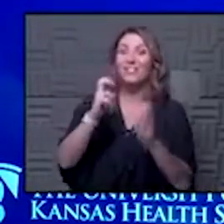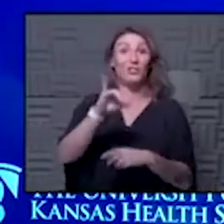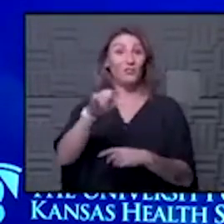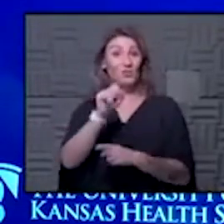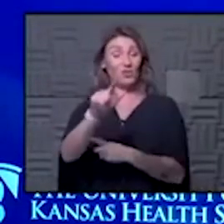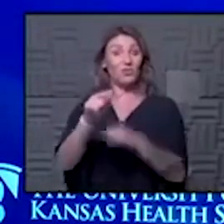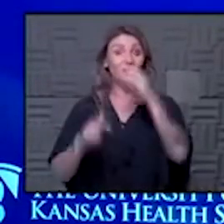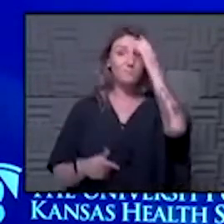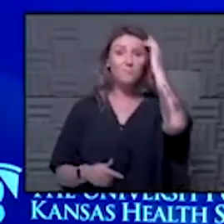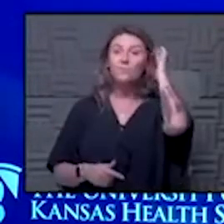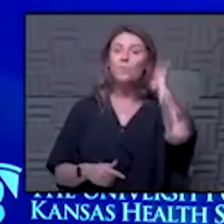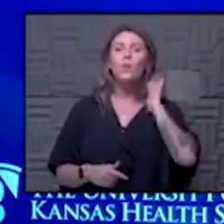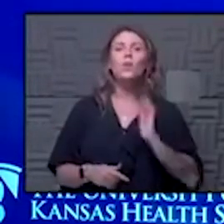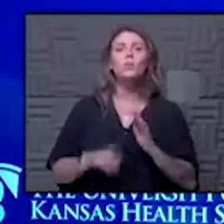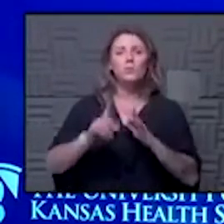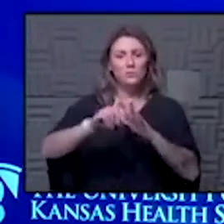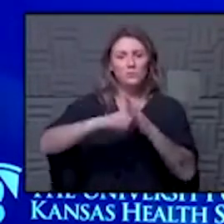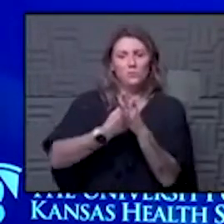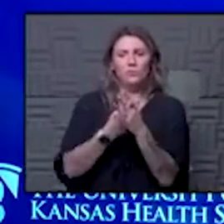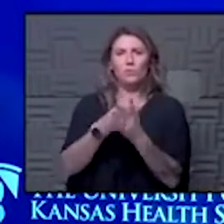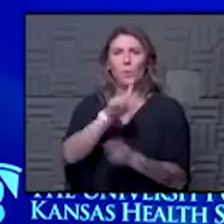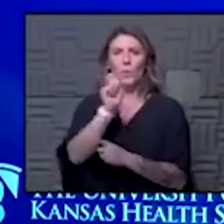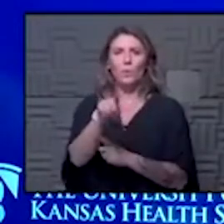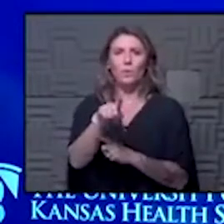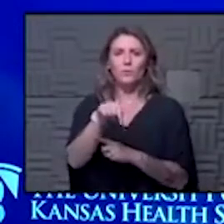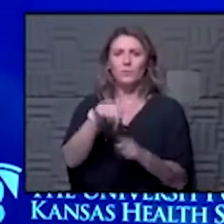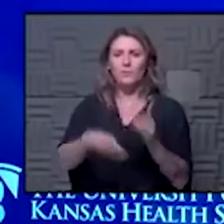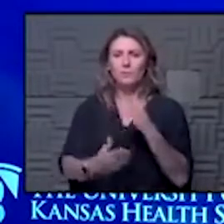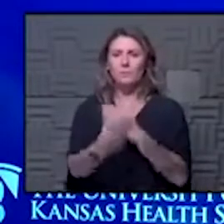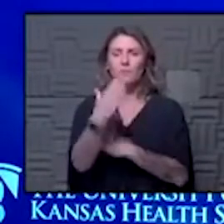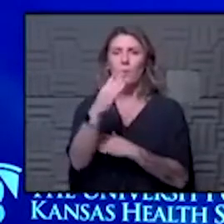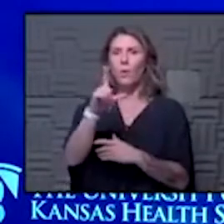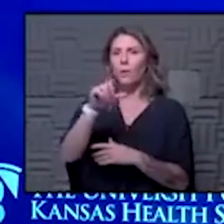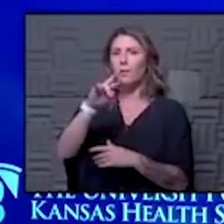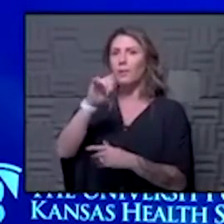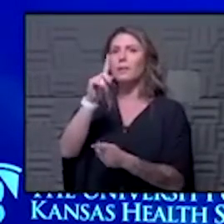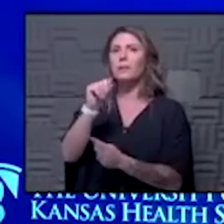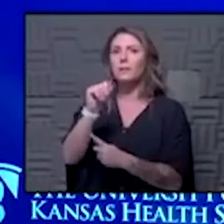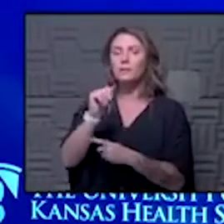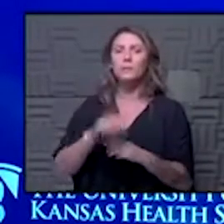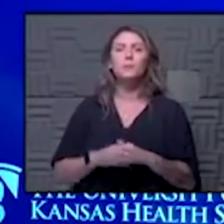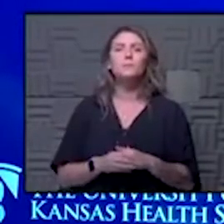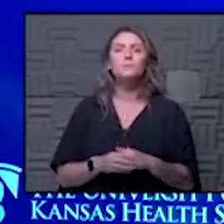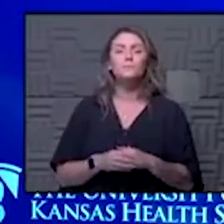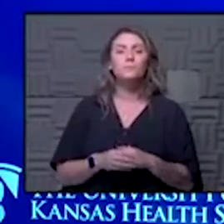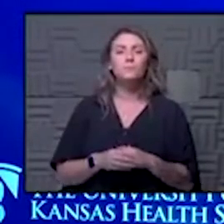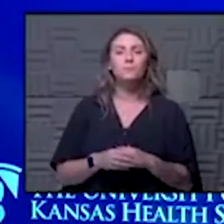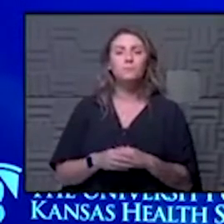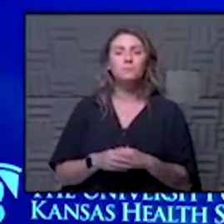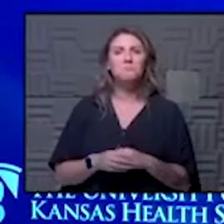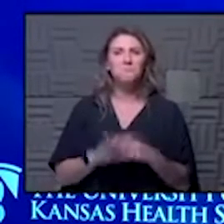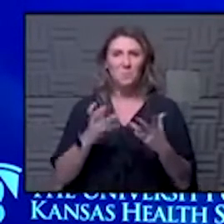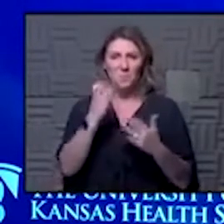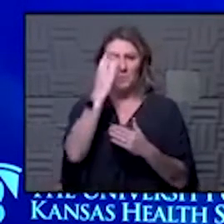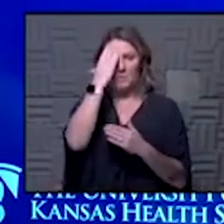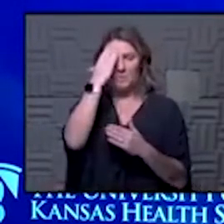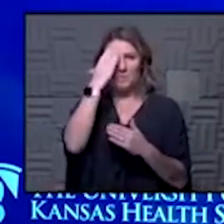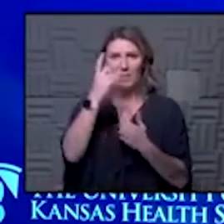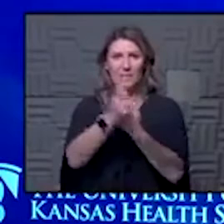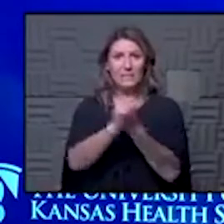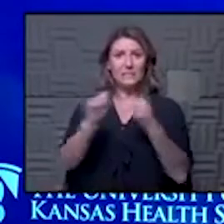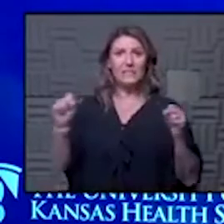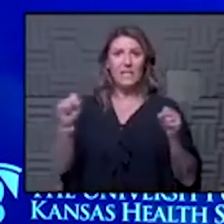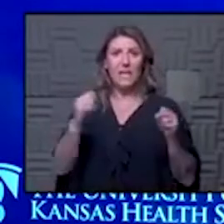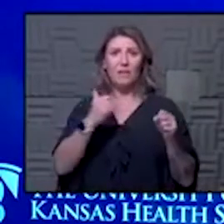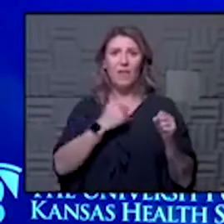yeah we are starting to get some some questions in this morning Linda wants to know is it safe for me to have a ruptured